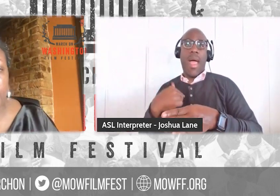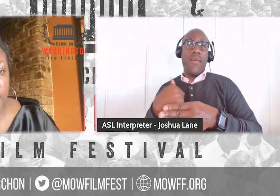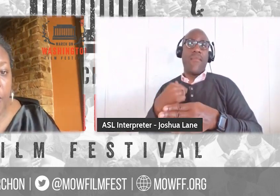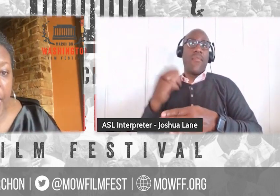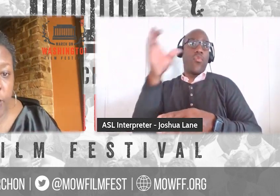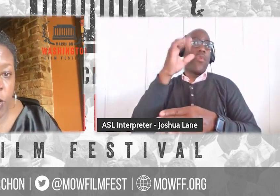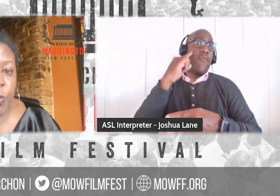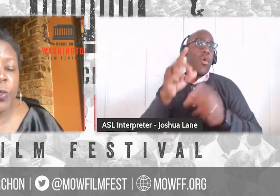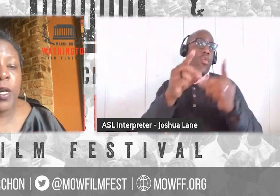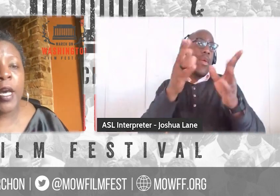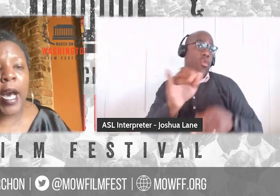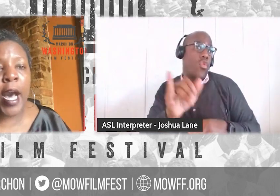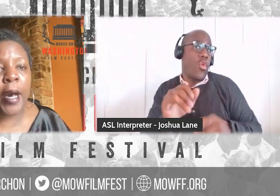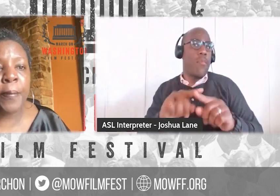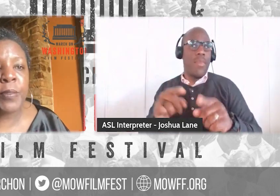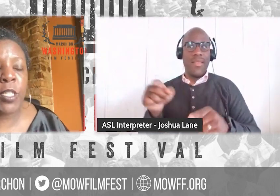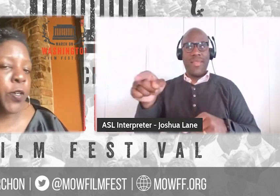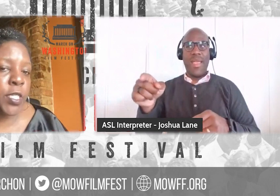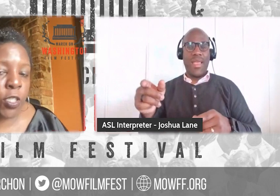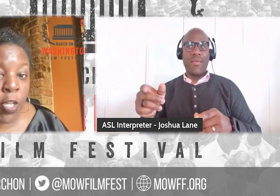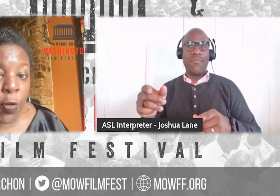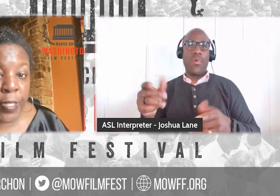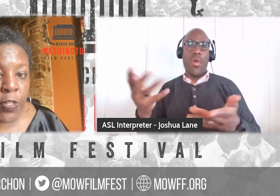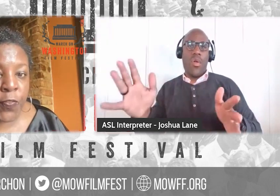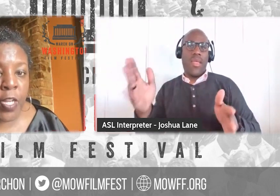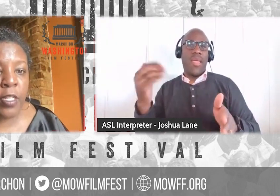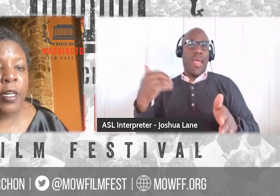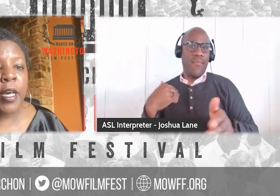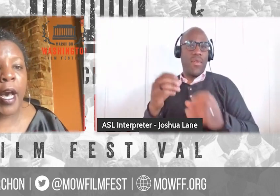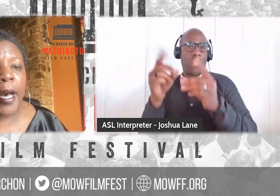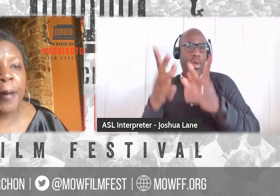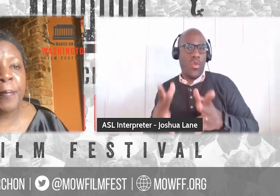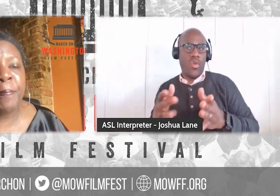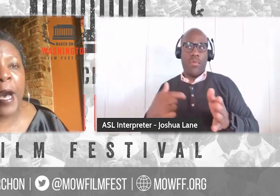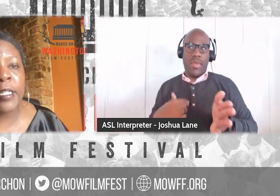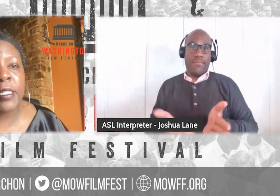you know, which I've done that too. So it's a little bit different.